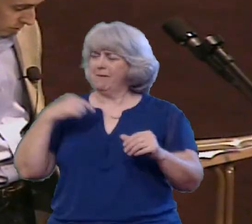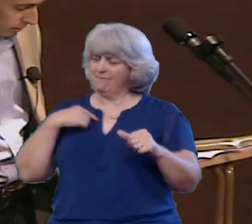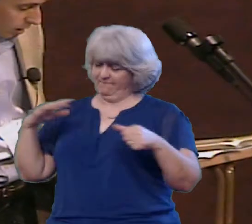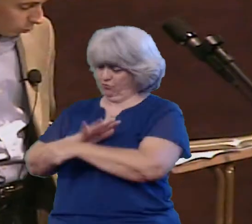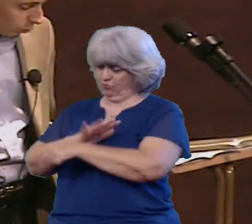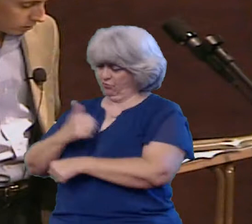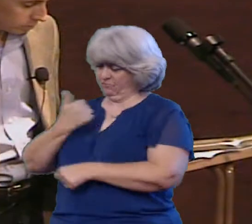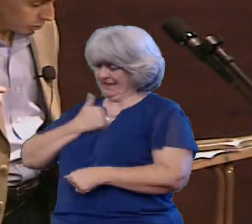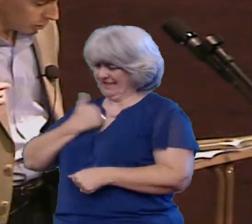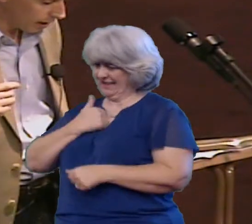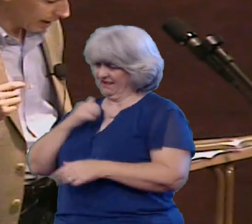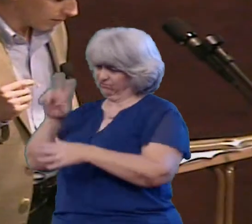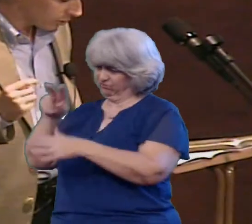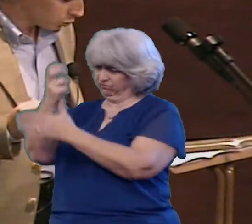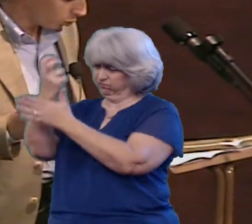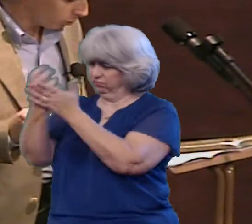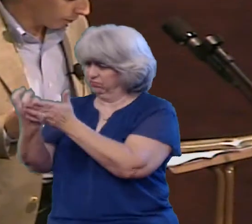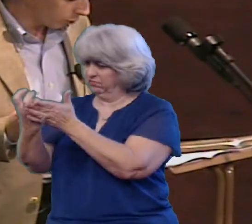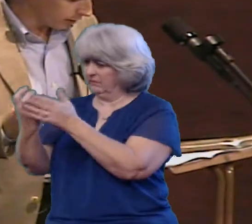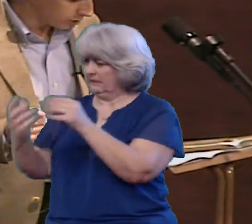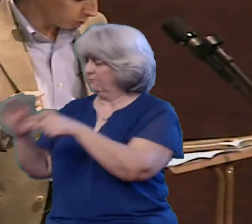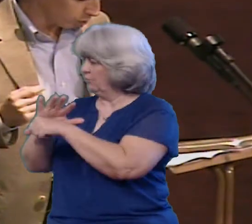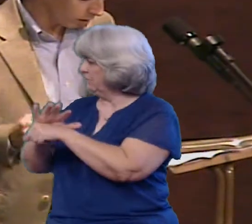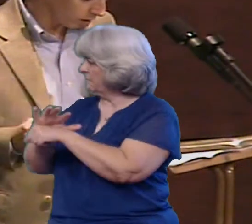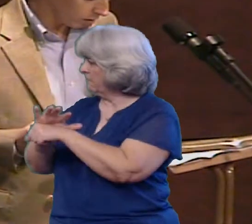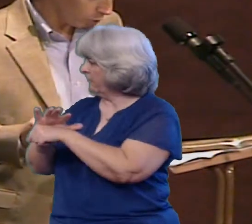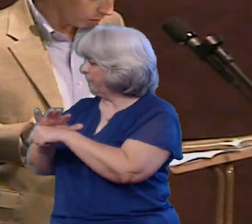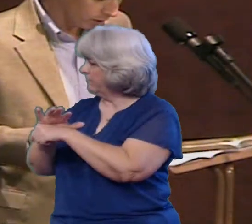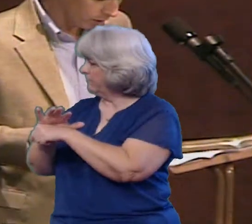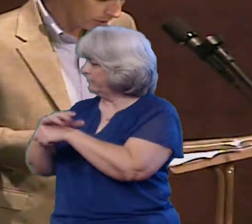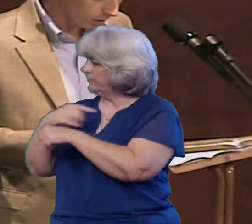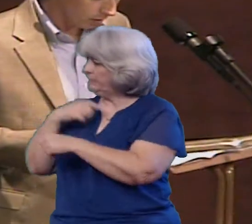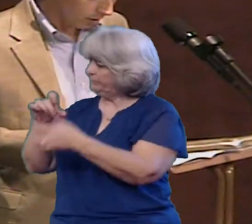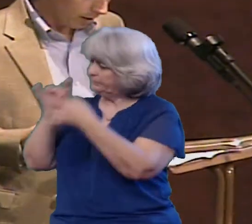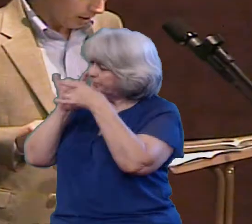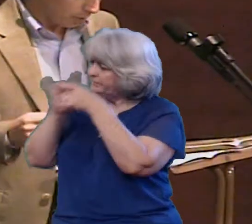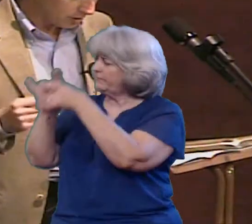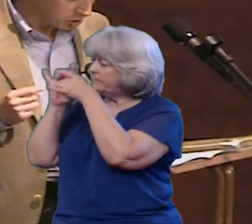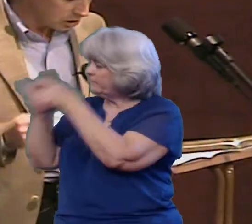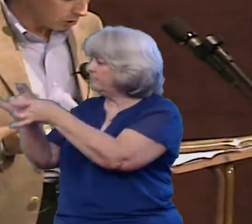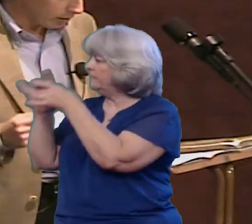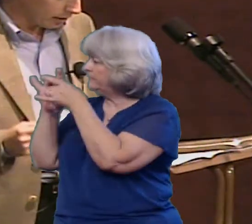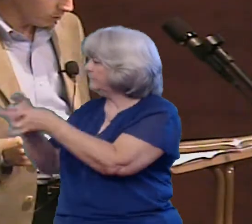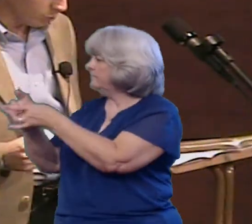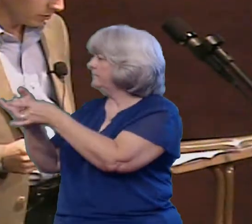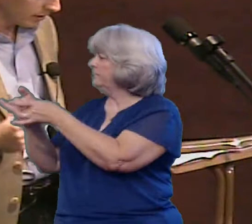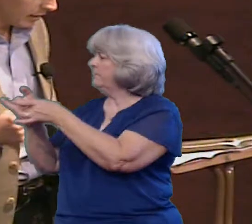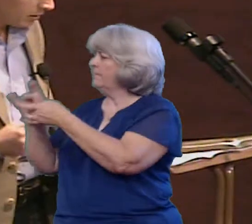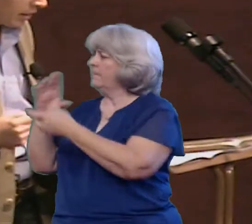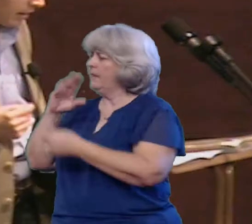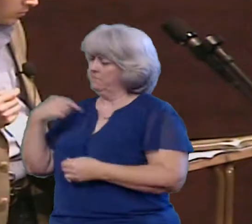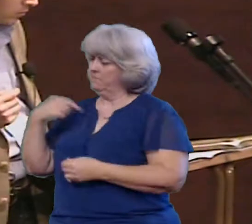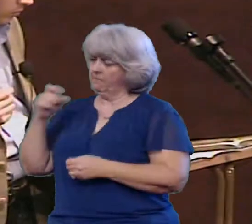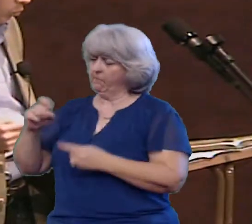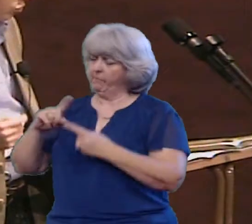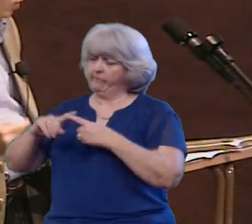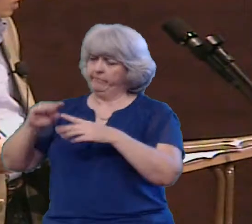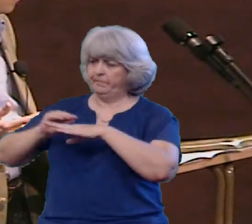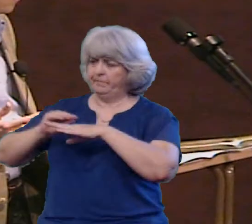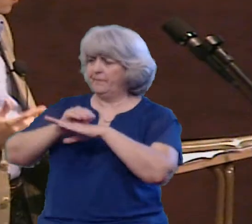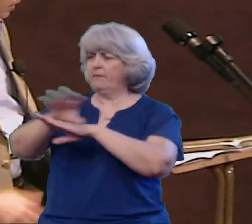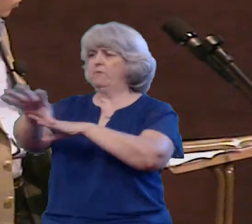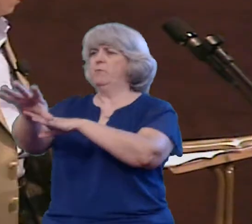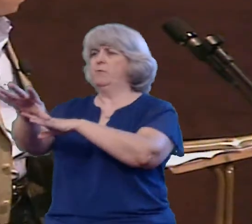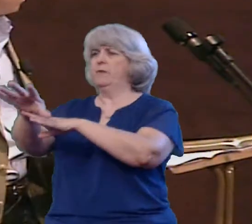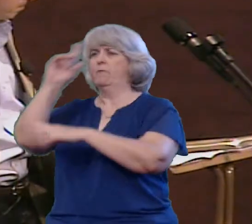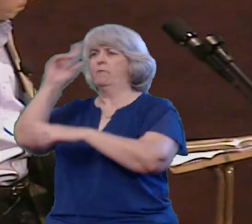See not only should they have extraordinary relationships with one another But they should yield influence and impact those around